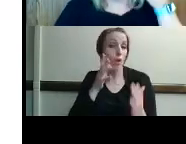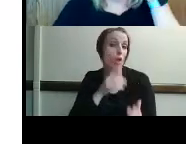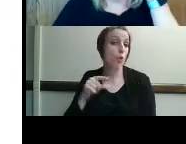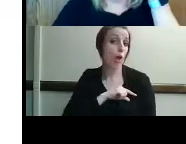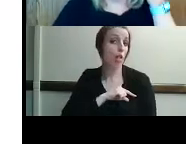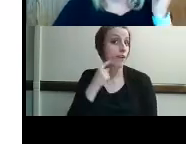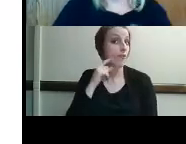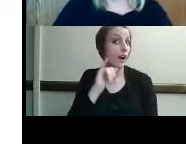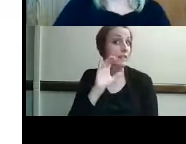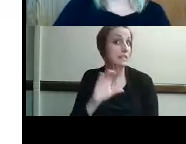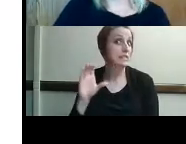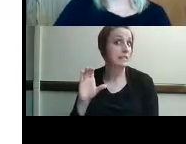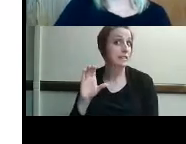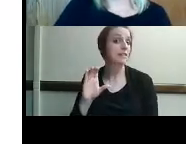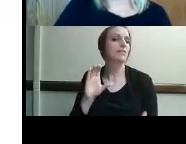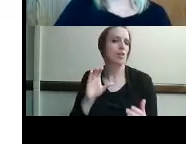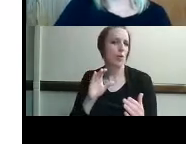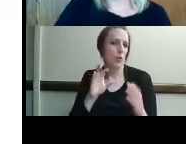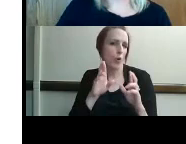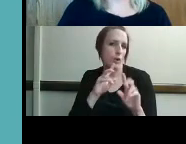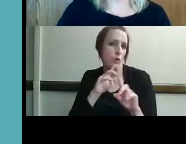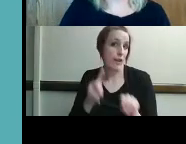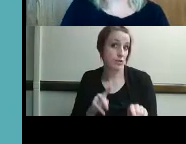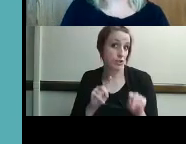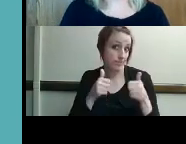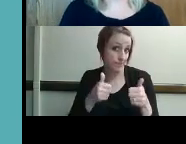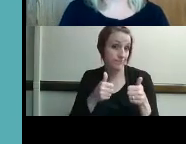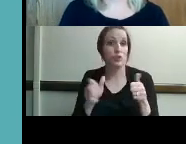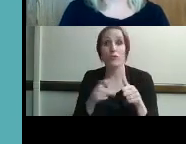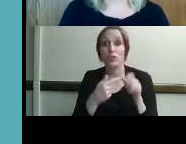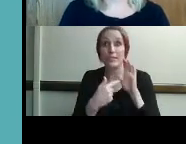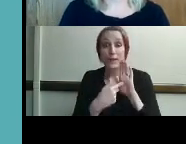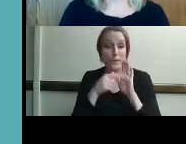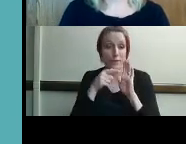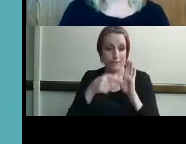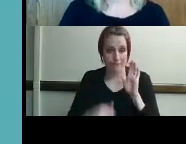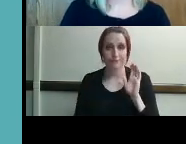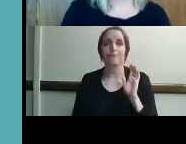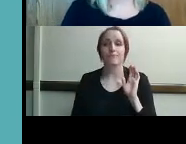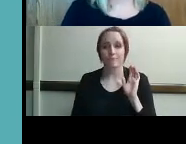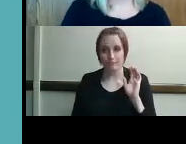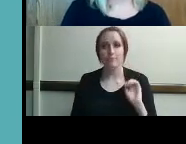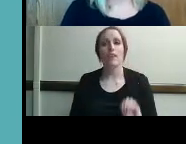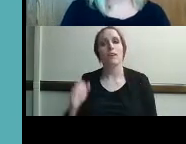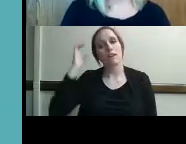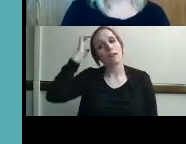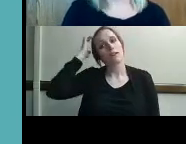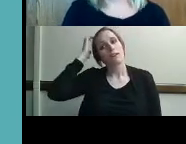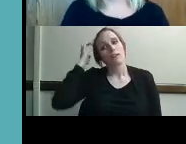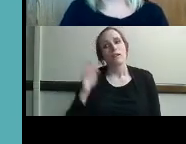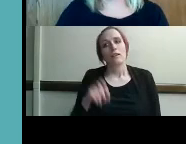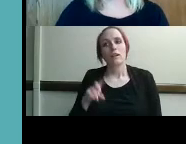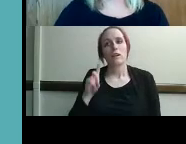you move to the first one all right and in addition to